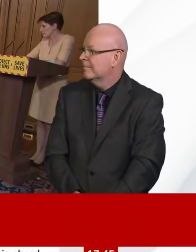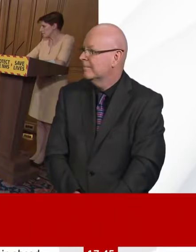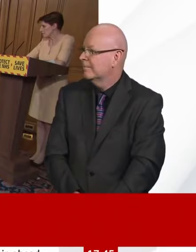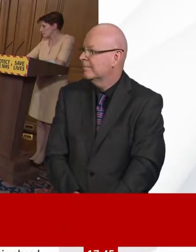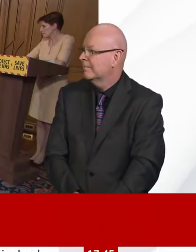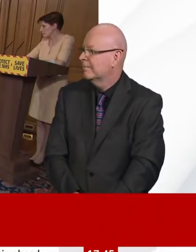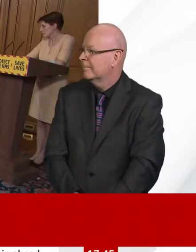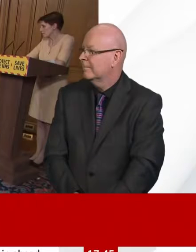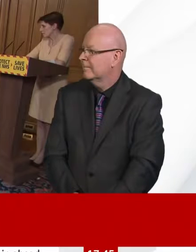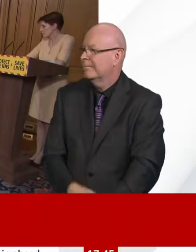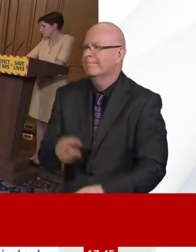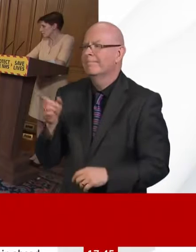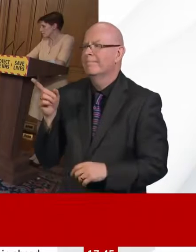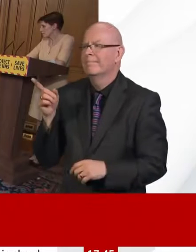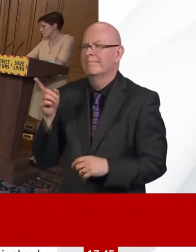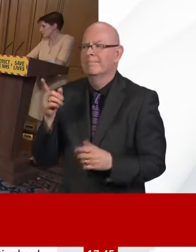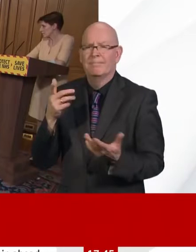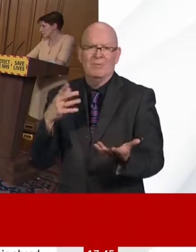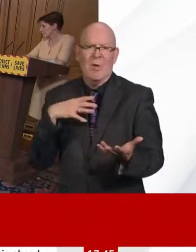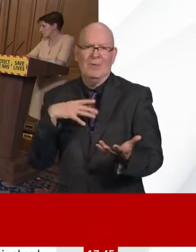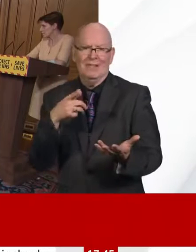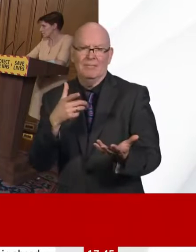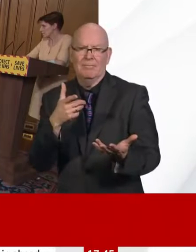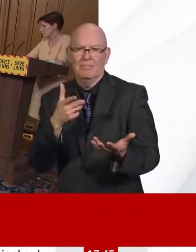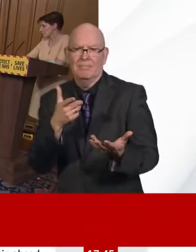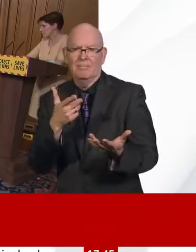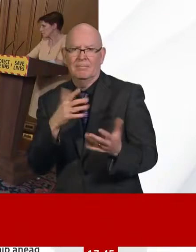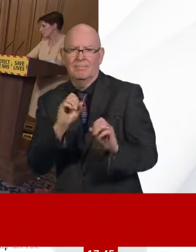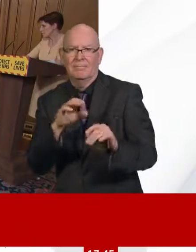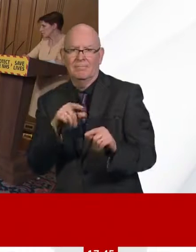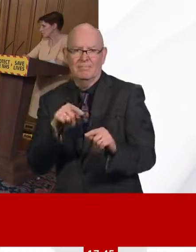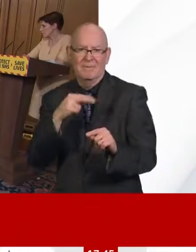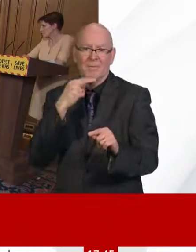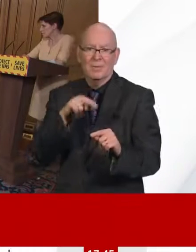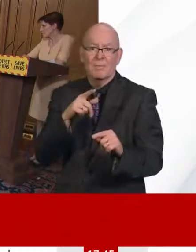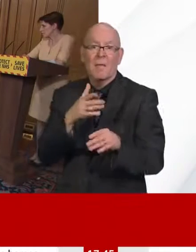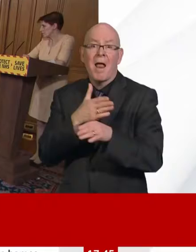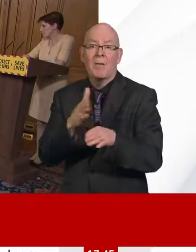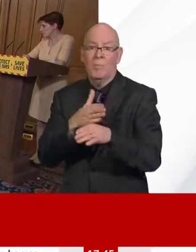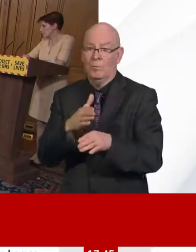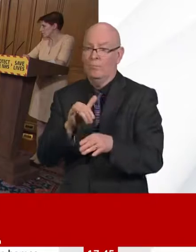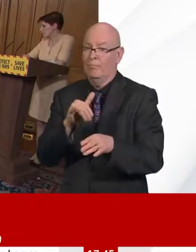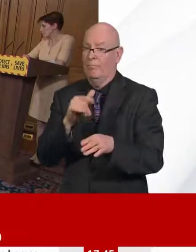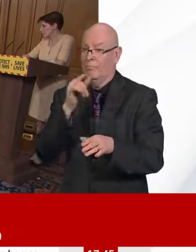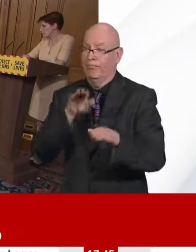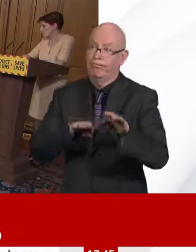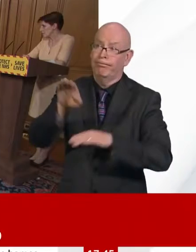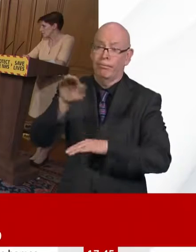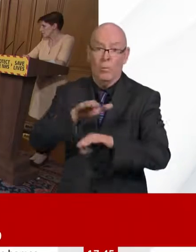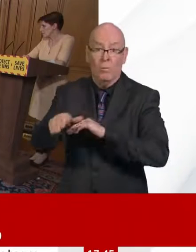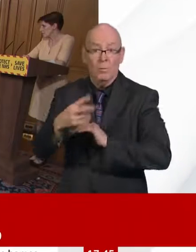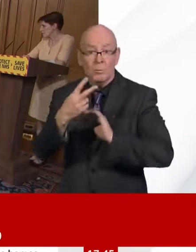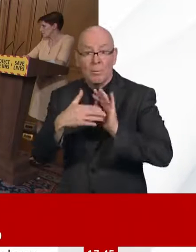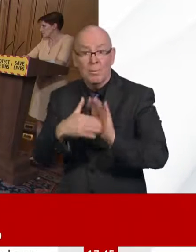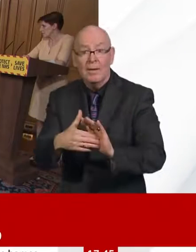prior to the outbreak with universal credits, is you see really an adequate safety net? And if not, are you open to proposals such as universal